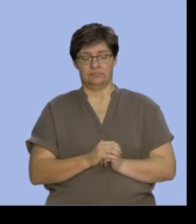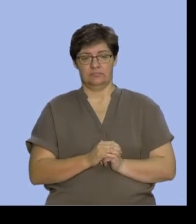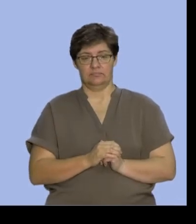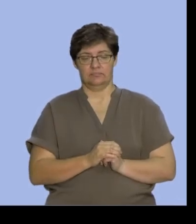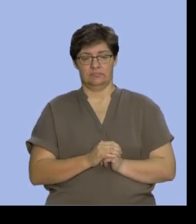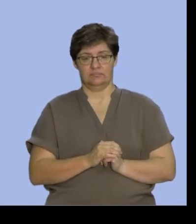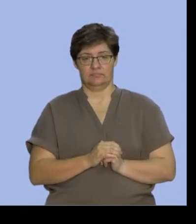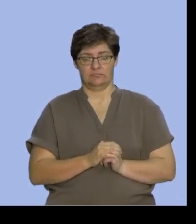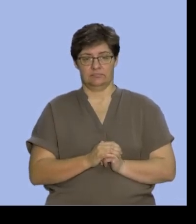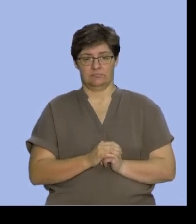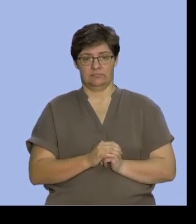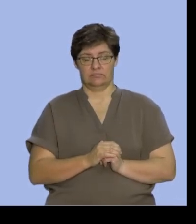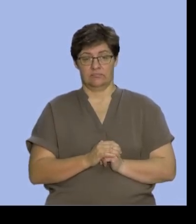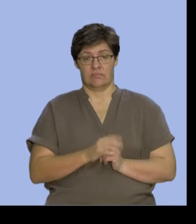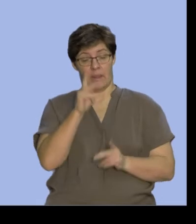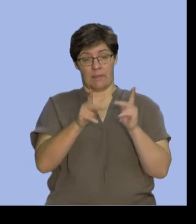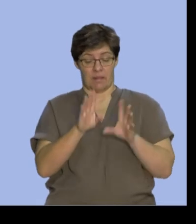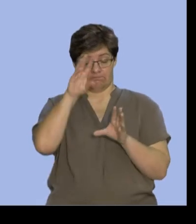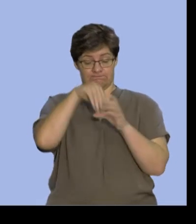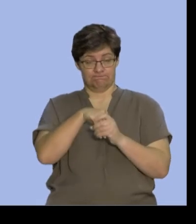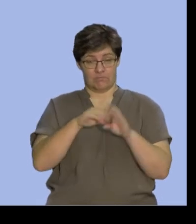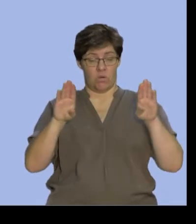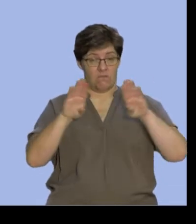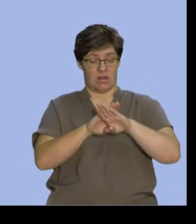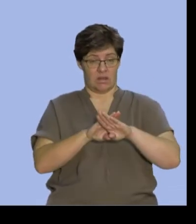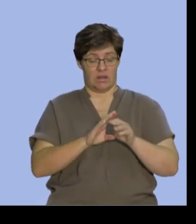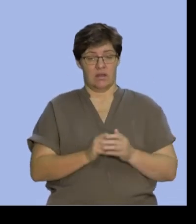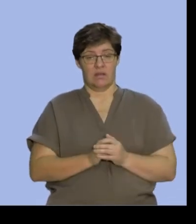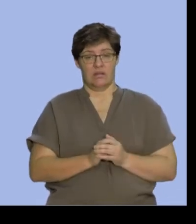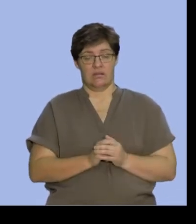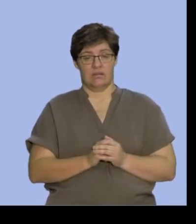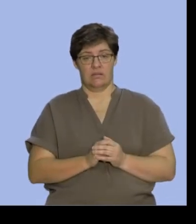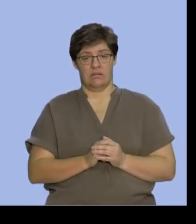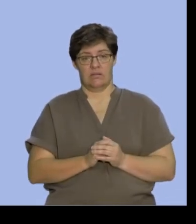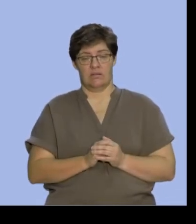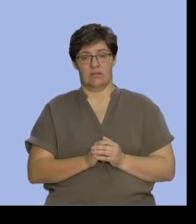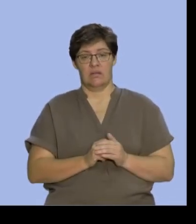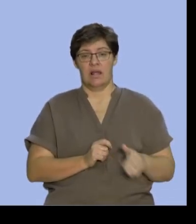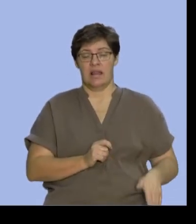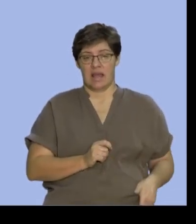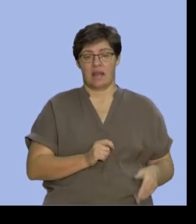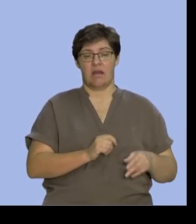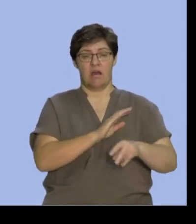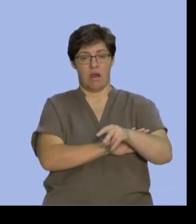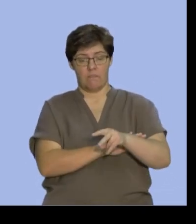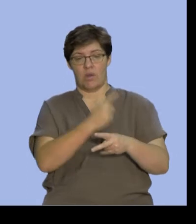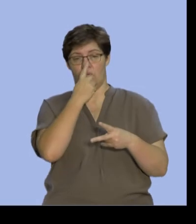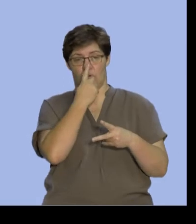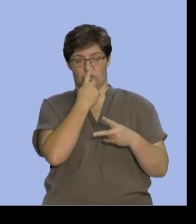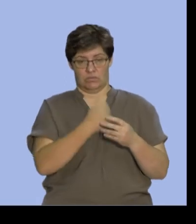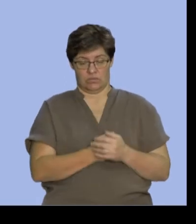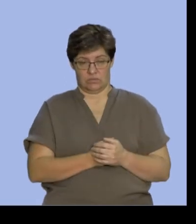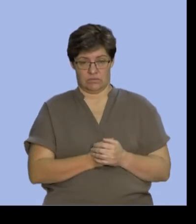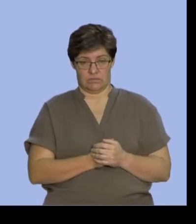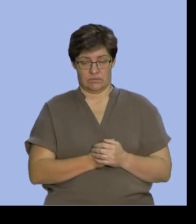belong in that set and that overlap will have broken a leg, an arm, and a